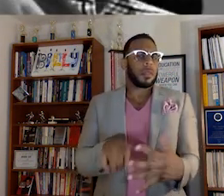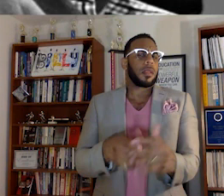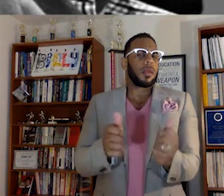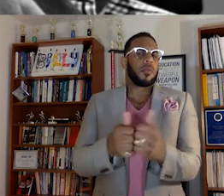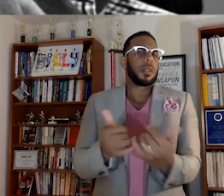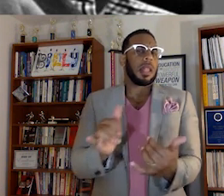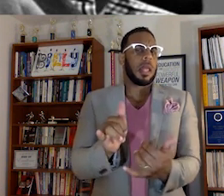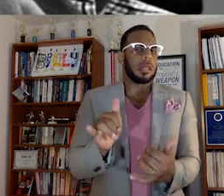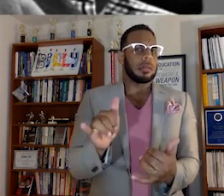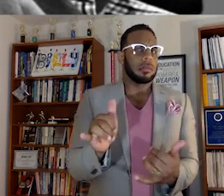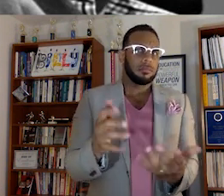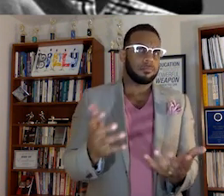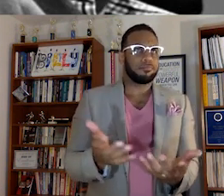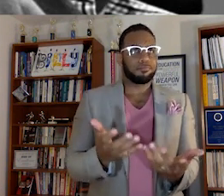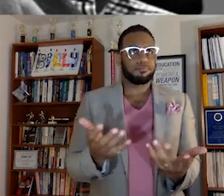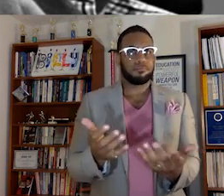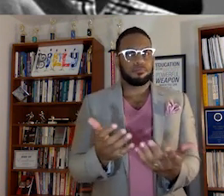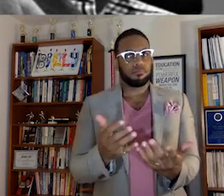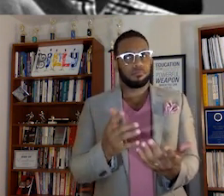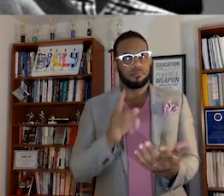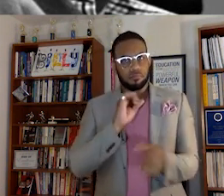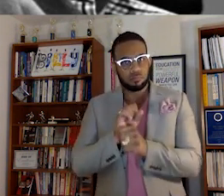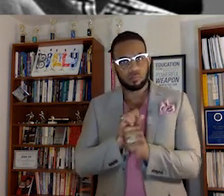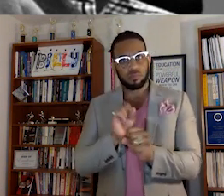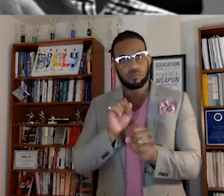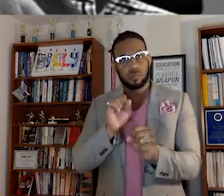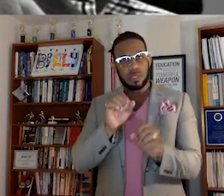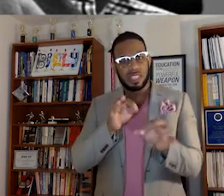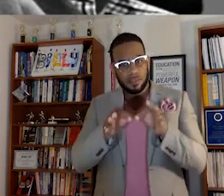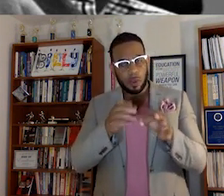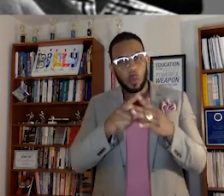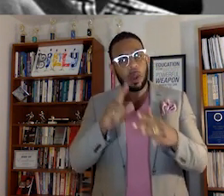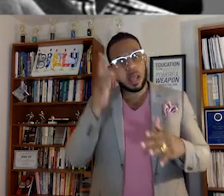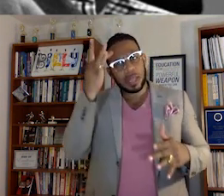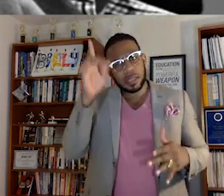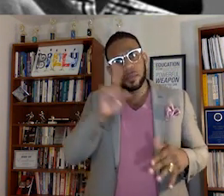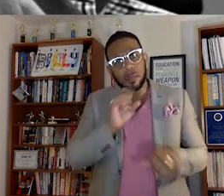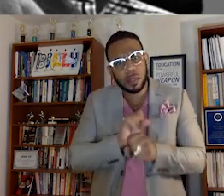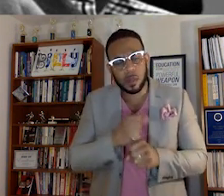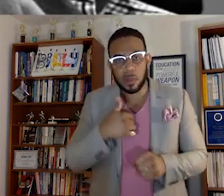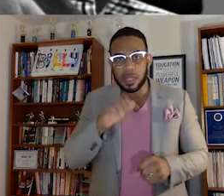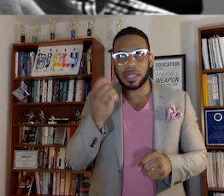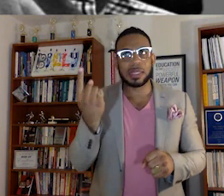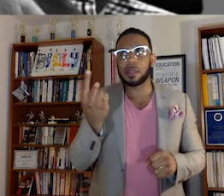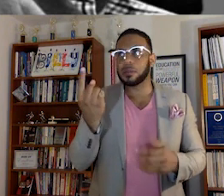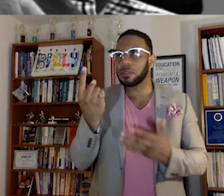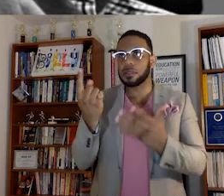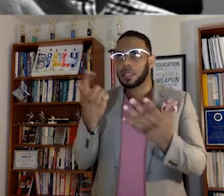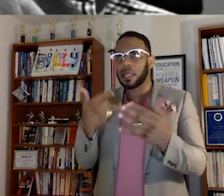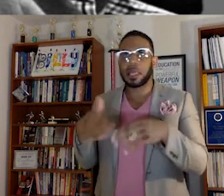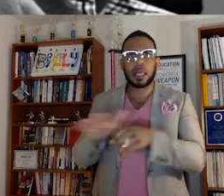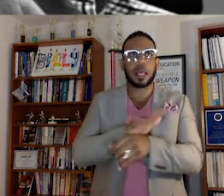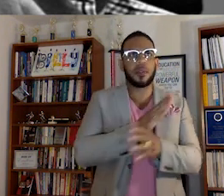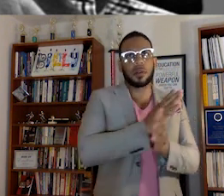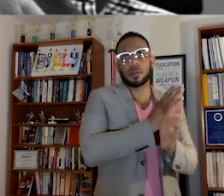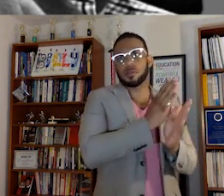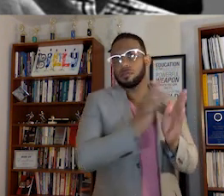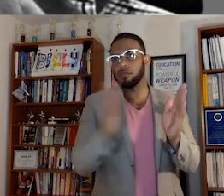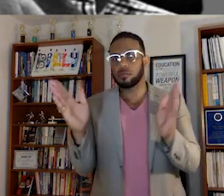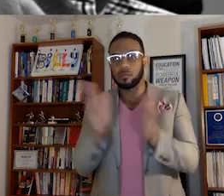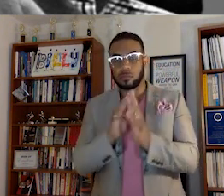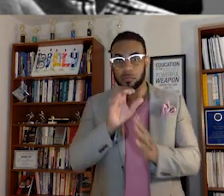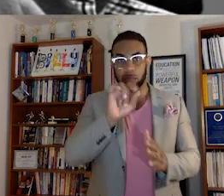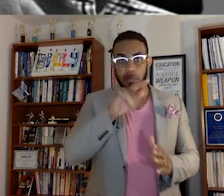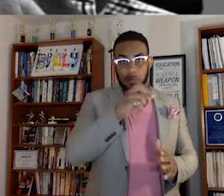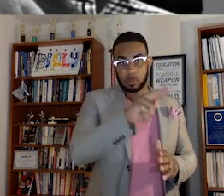start with like a working definition of what is intelligence. And we need something that could cover, you know, Stephen